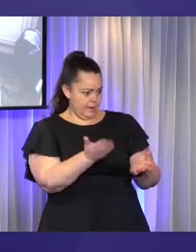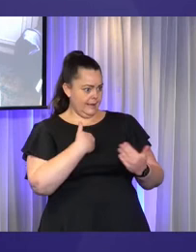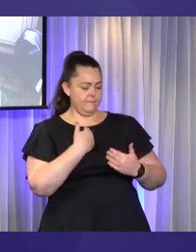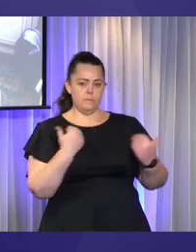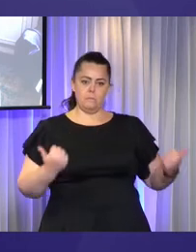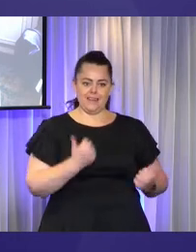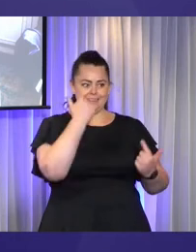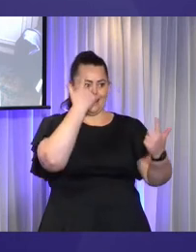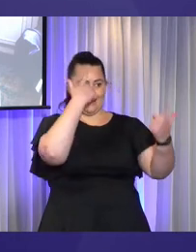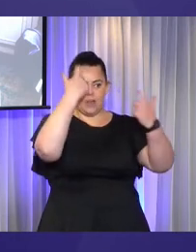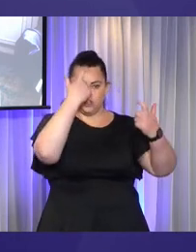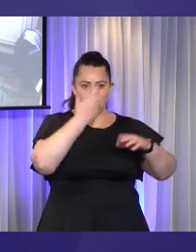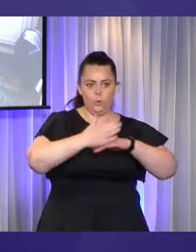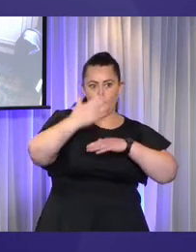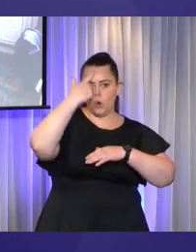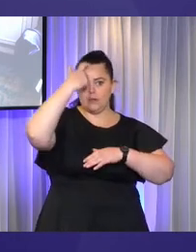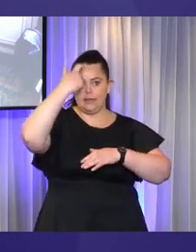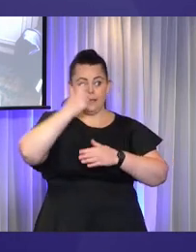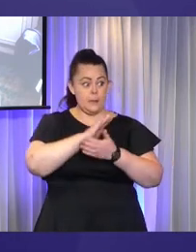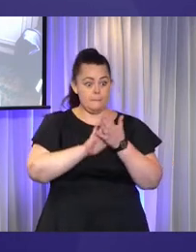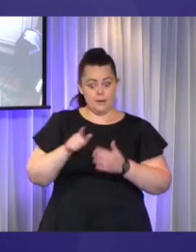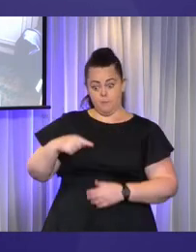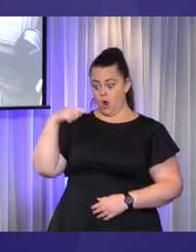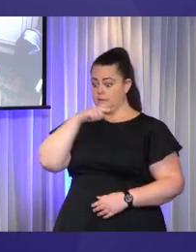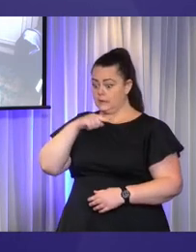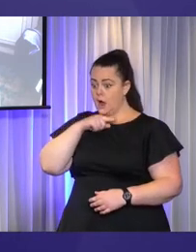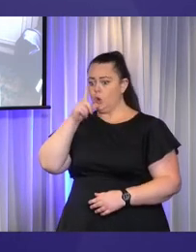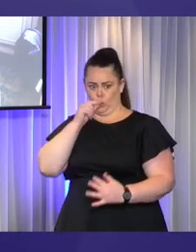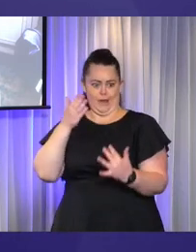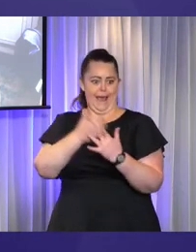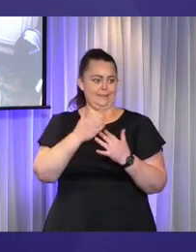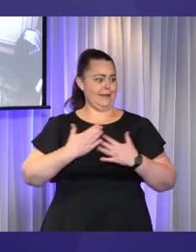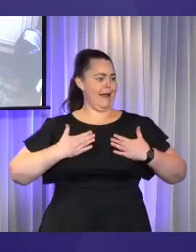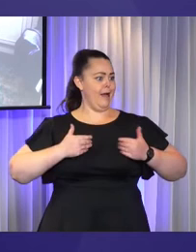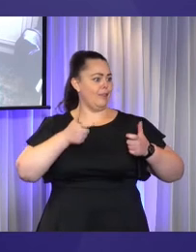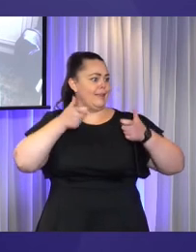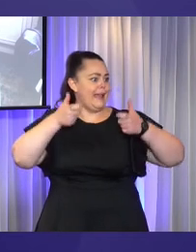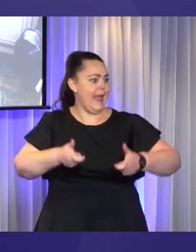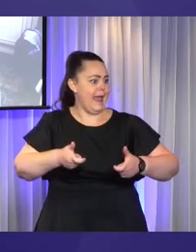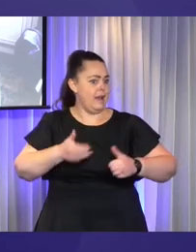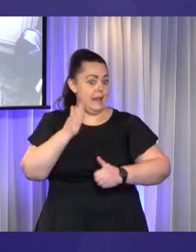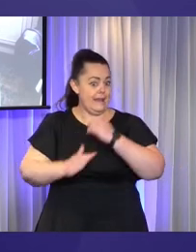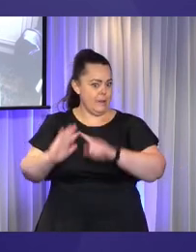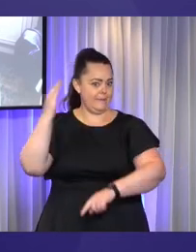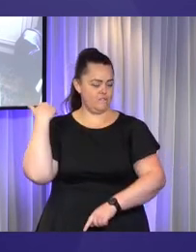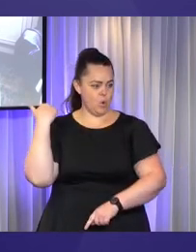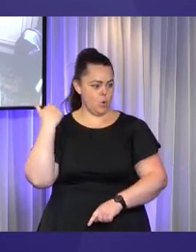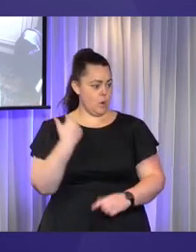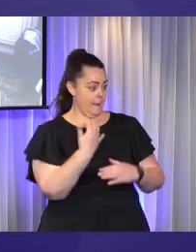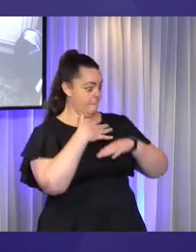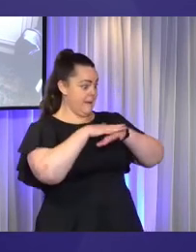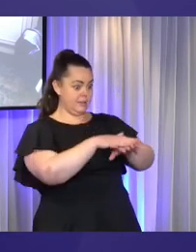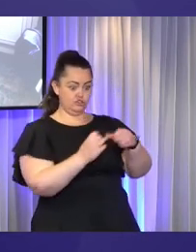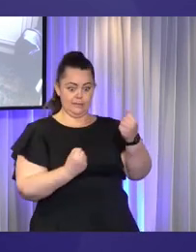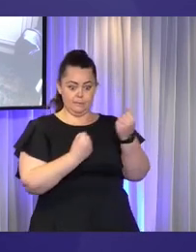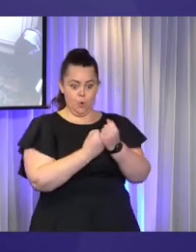access healthcare that he'd not been able to access ever before, access mainstream supports. He hadn't been